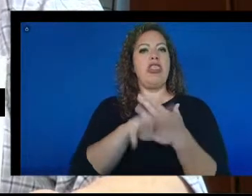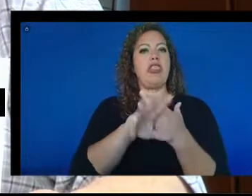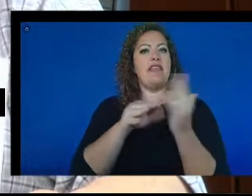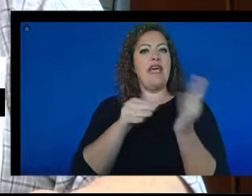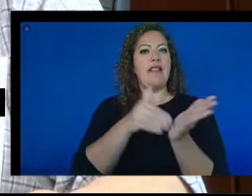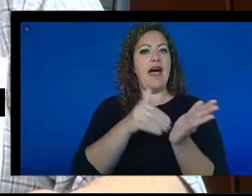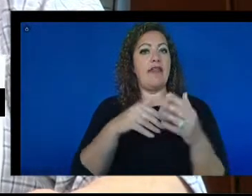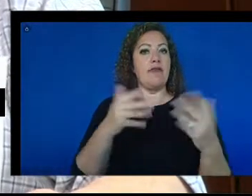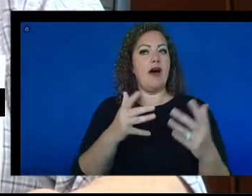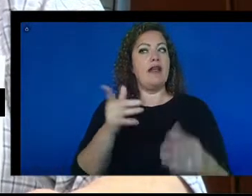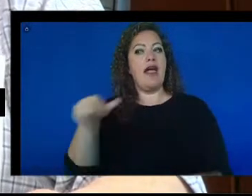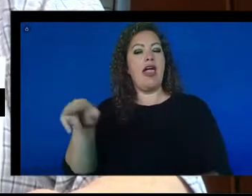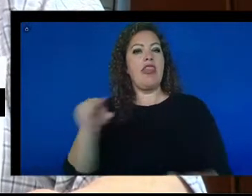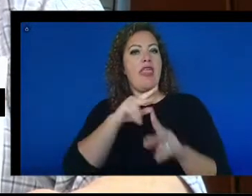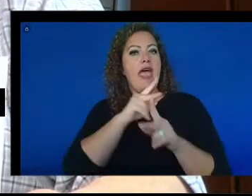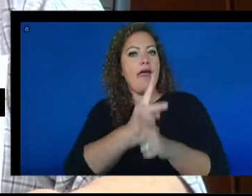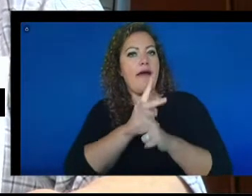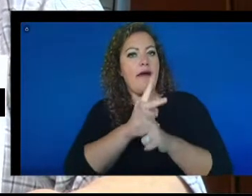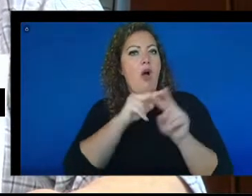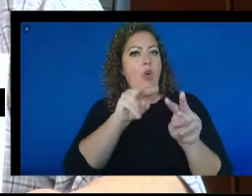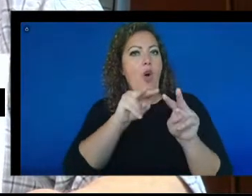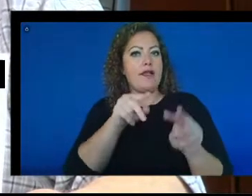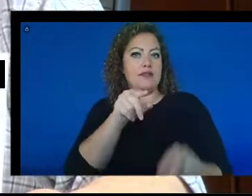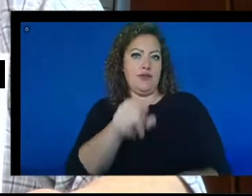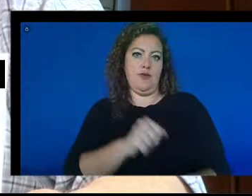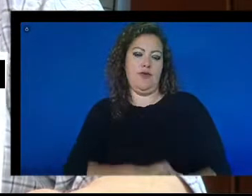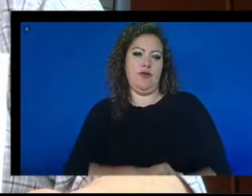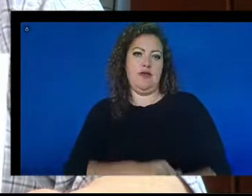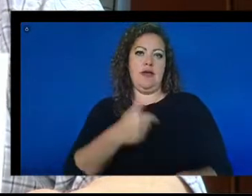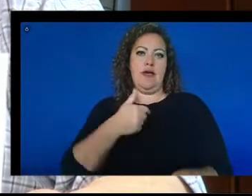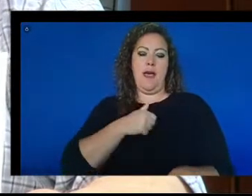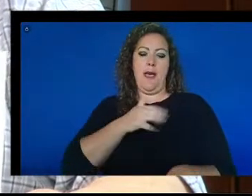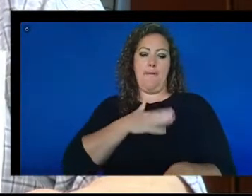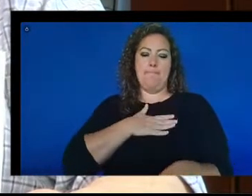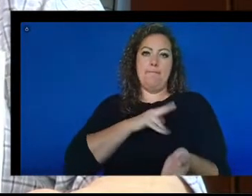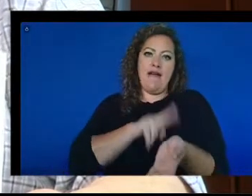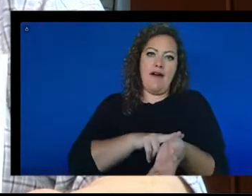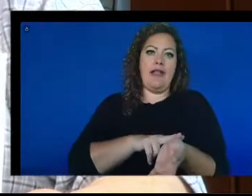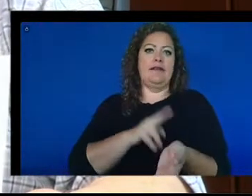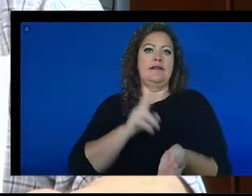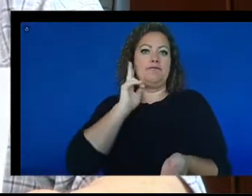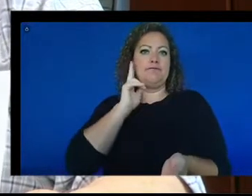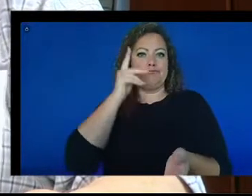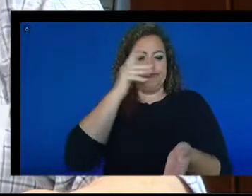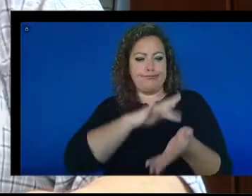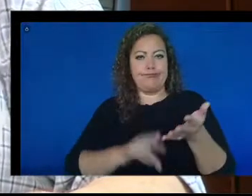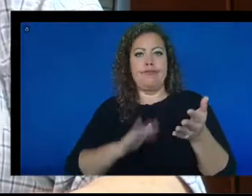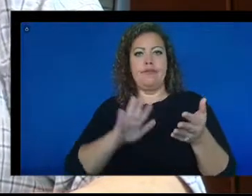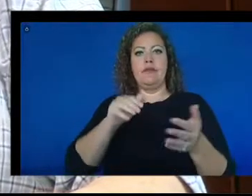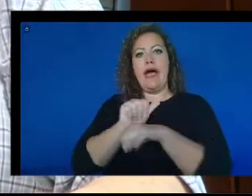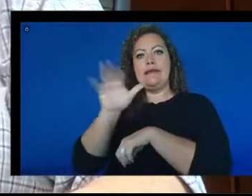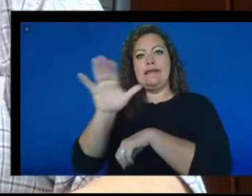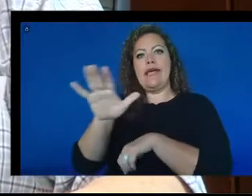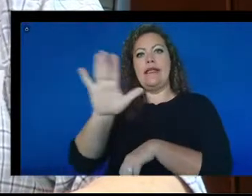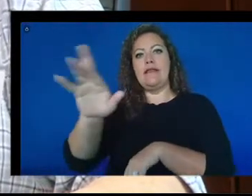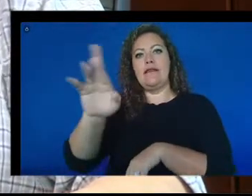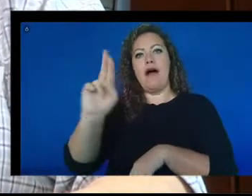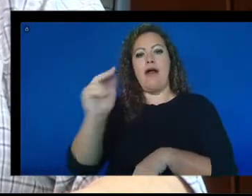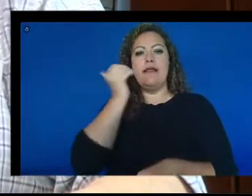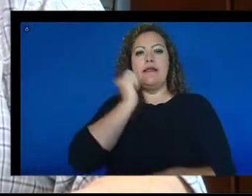that they watch after you. I send my vitals to my RN daily. And if there's a problem, you get a call immediately.